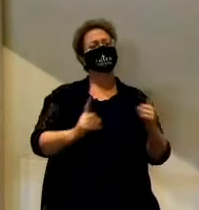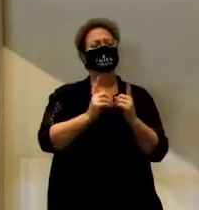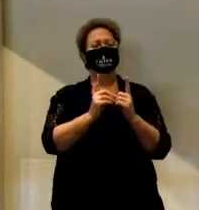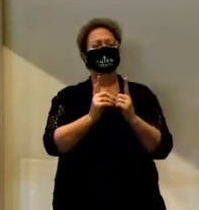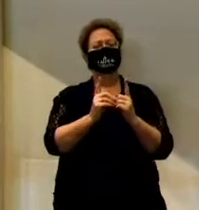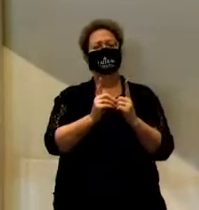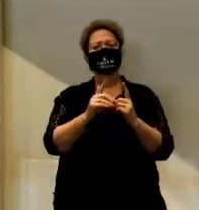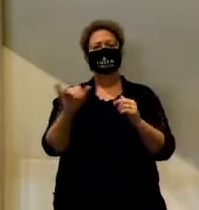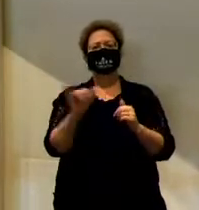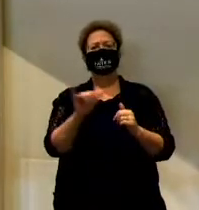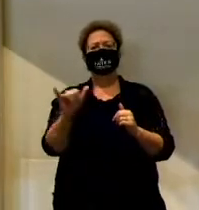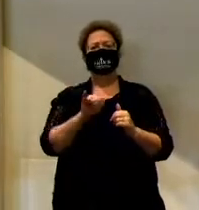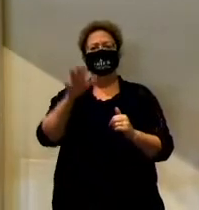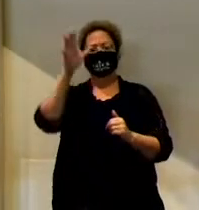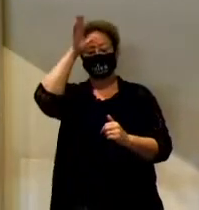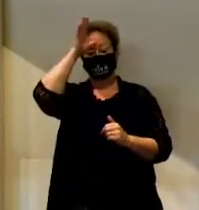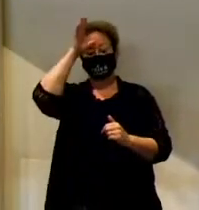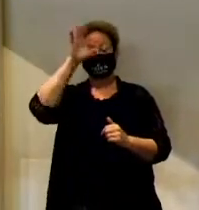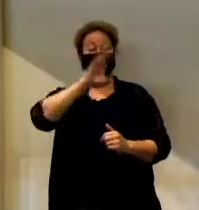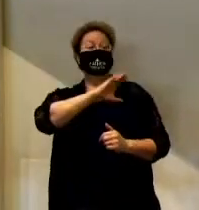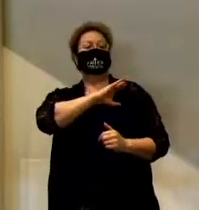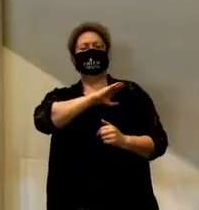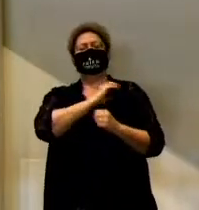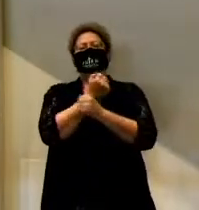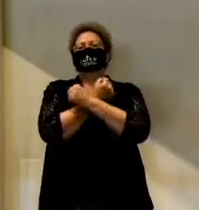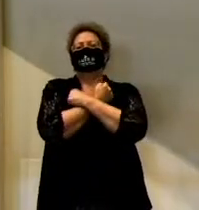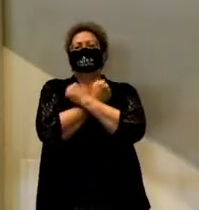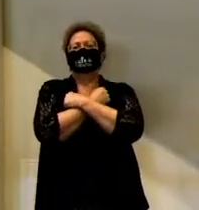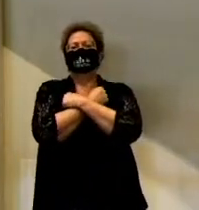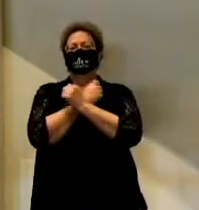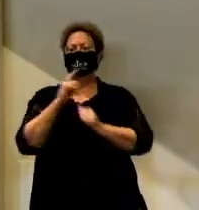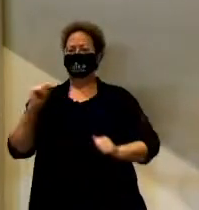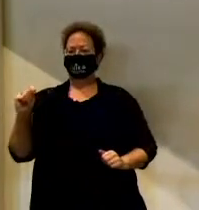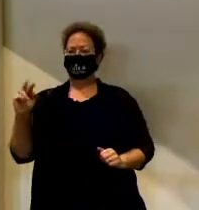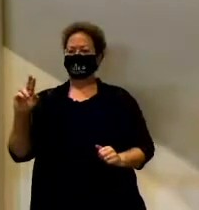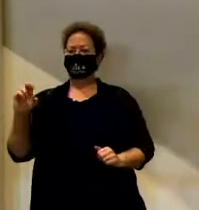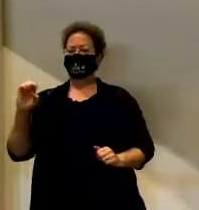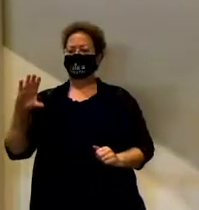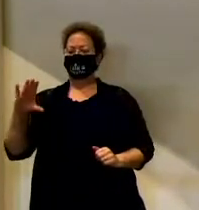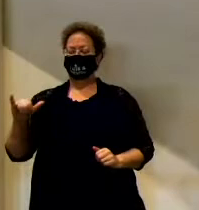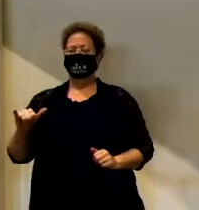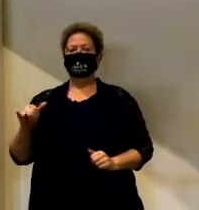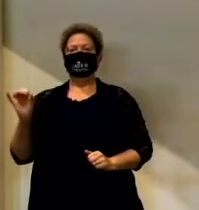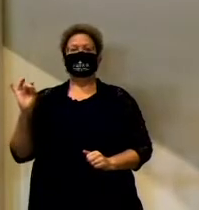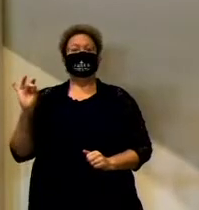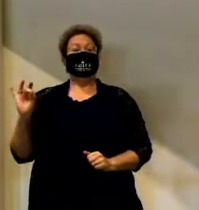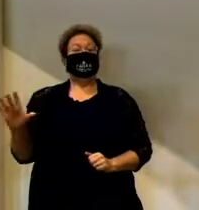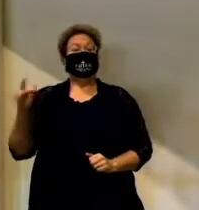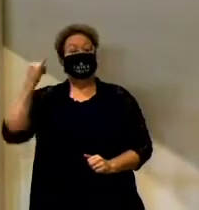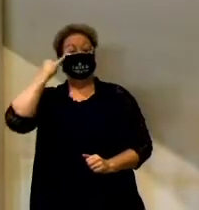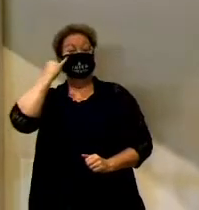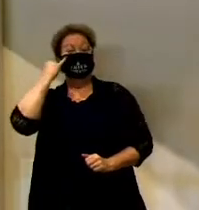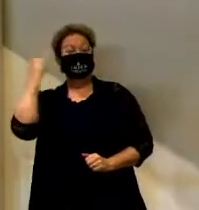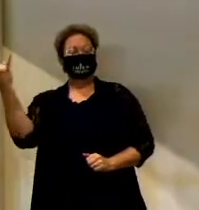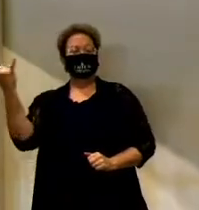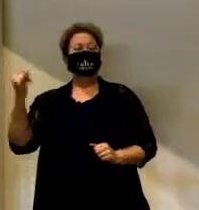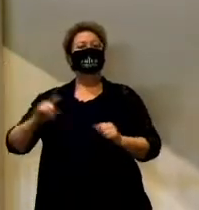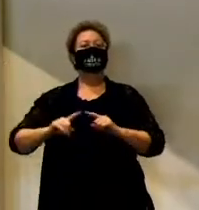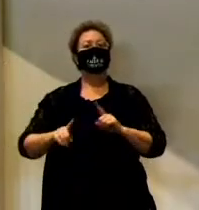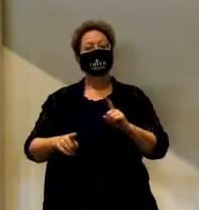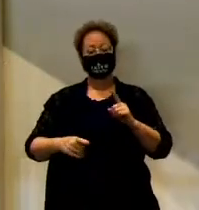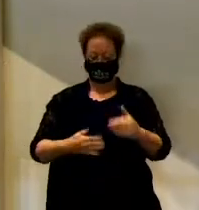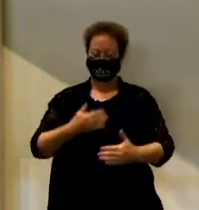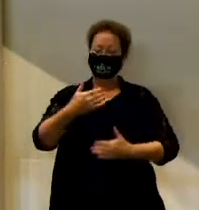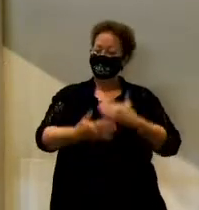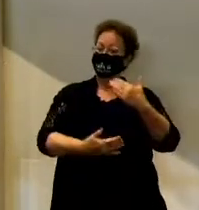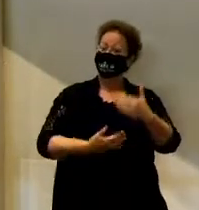Calvin. Well, Calvin loved the arrangement. Tracy loathed the arrangement. He couldn't stand it. But as the movie